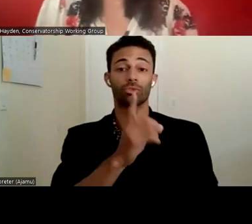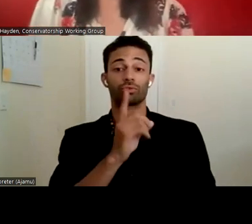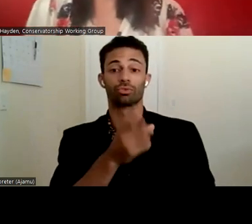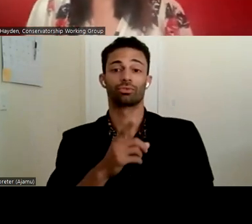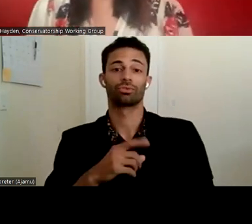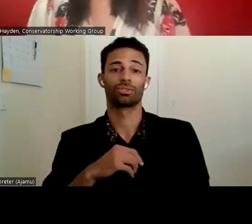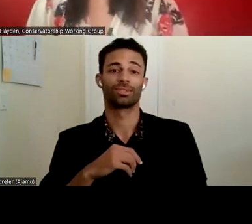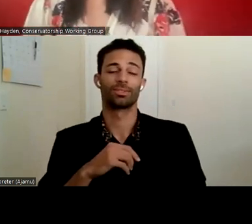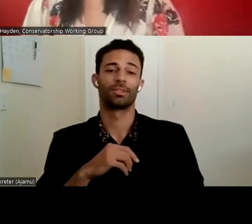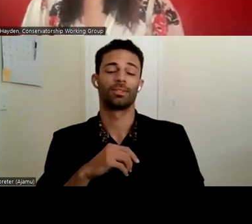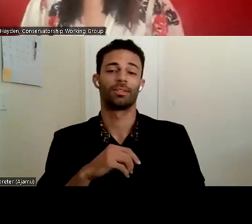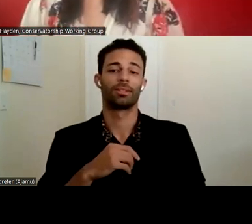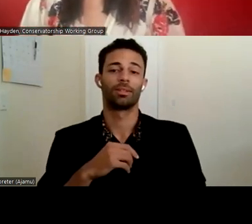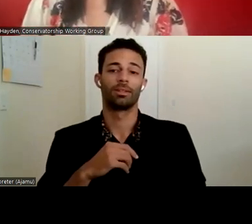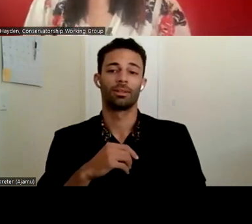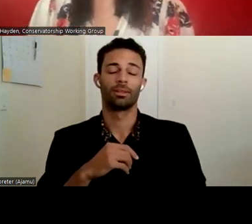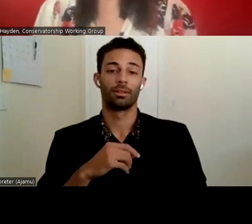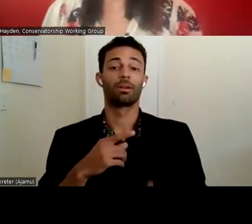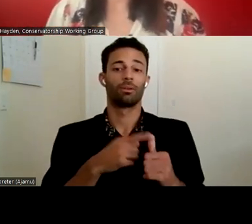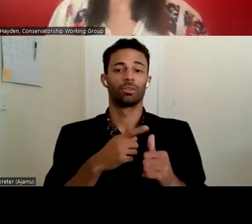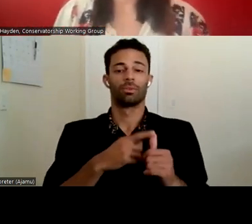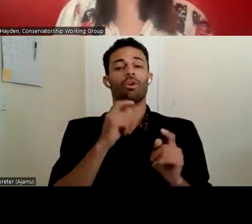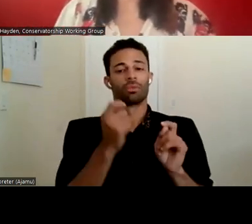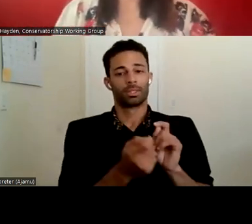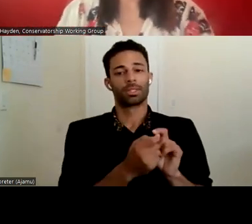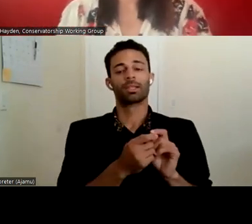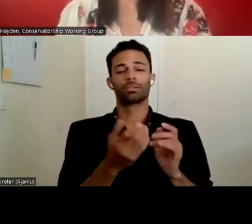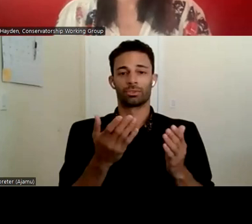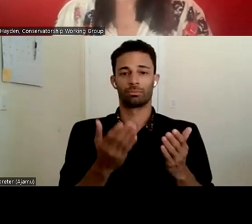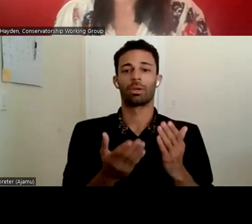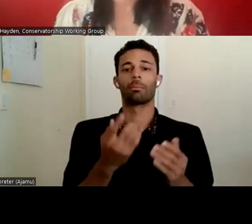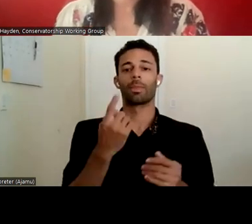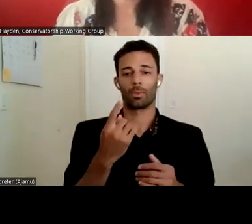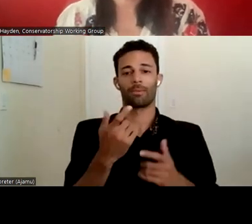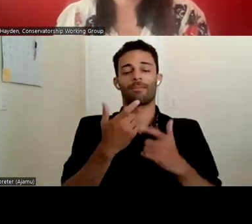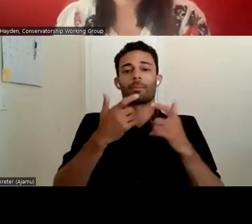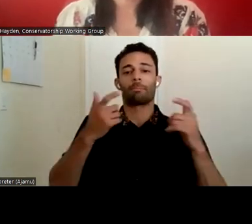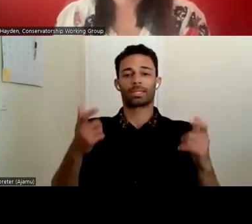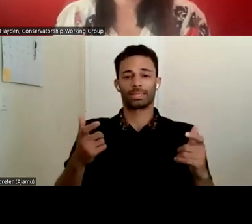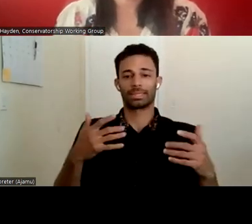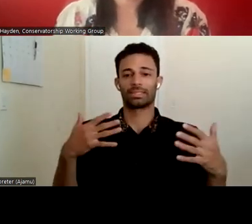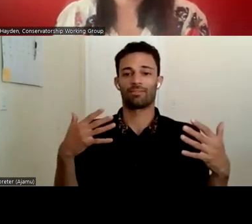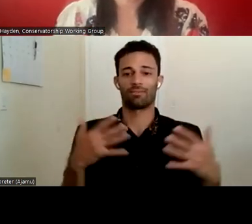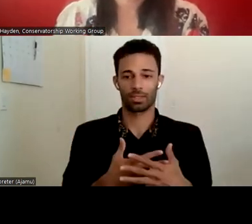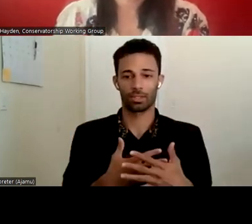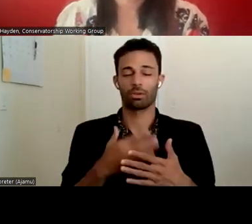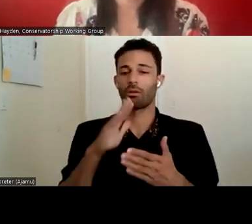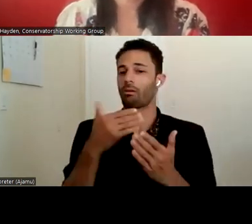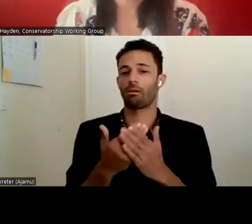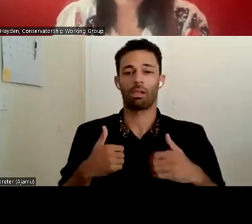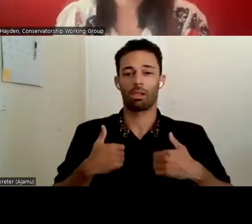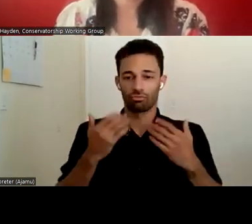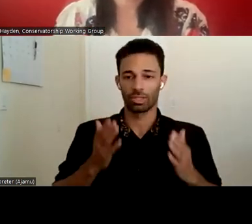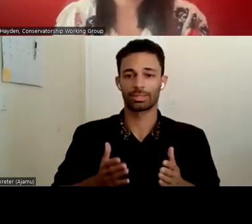Sure. So, first of all, retaliation is probably one of the biggest fears that all residents have, and it's